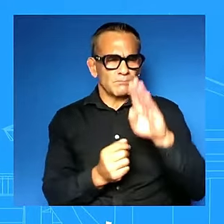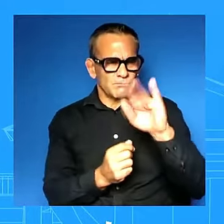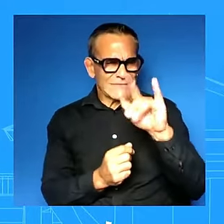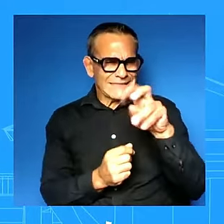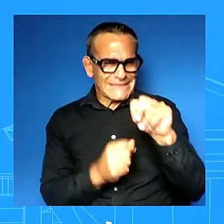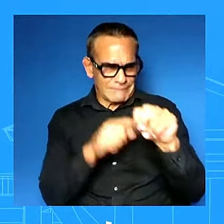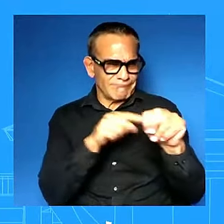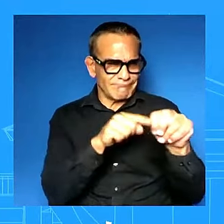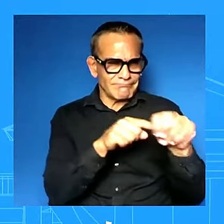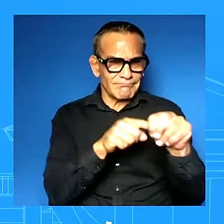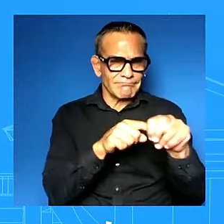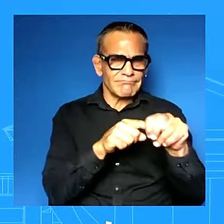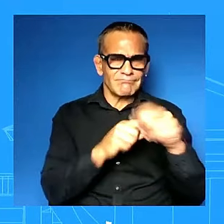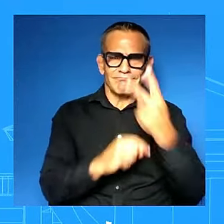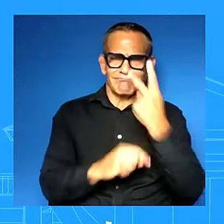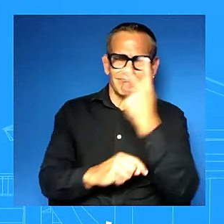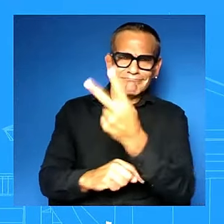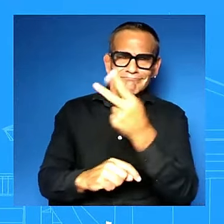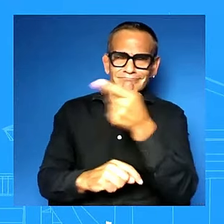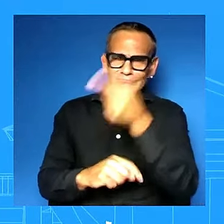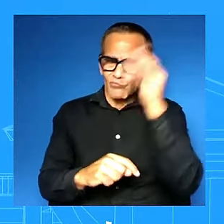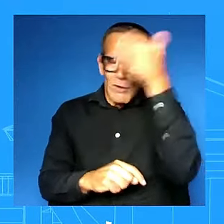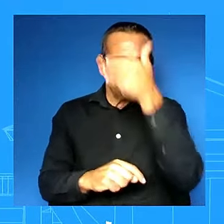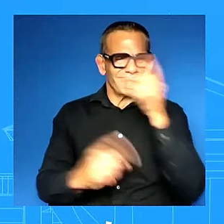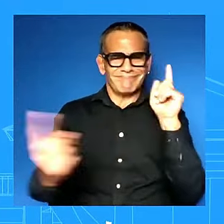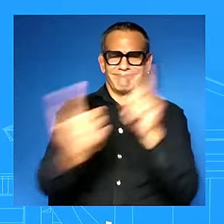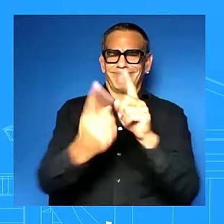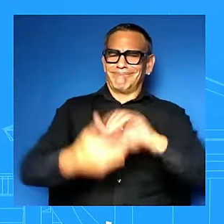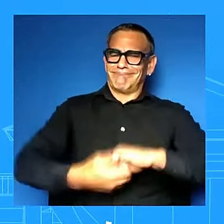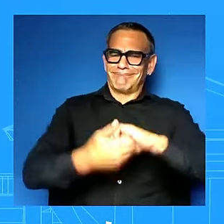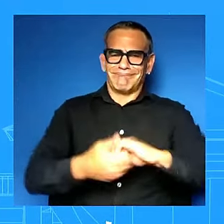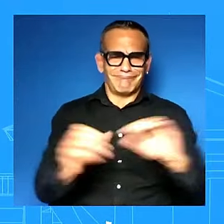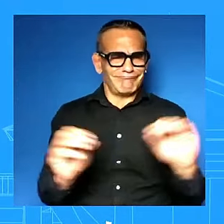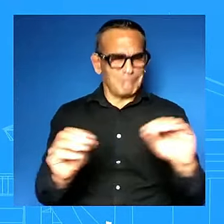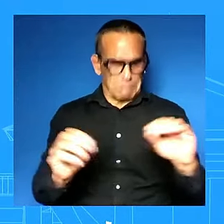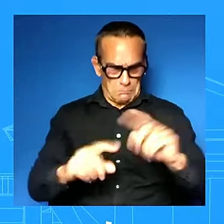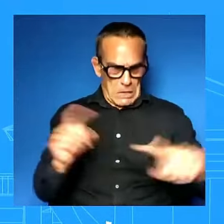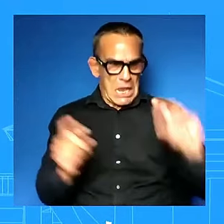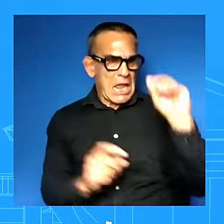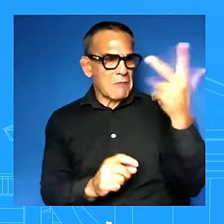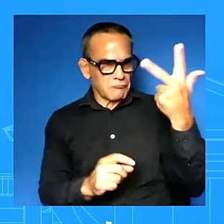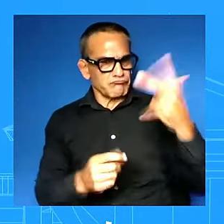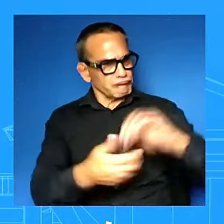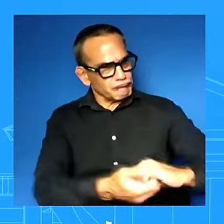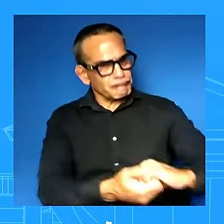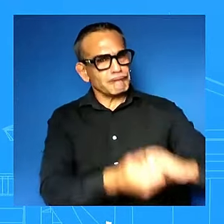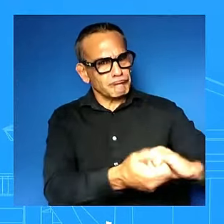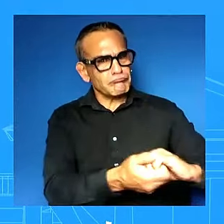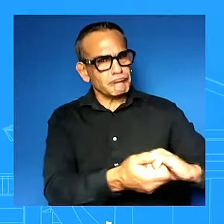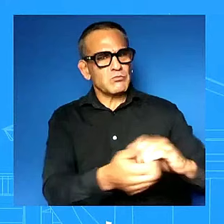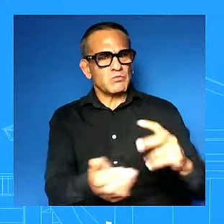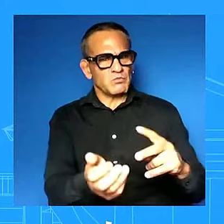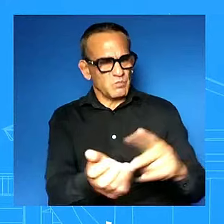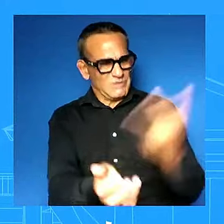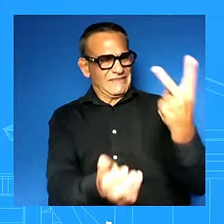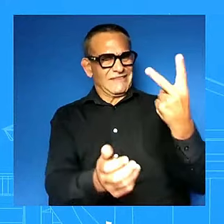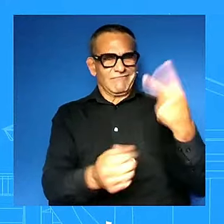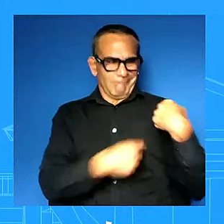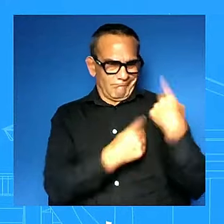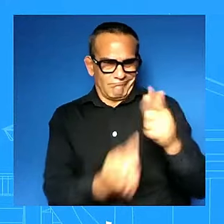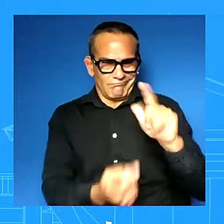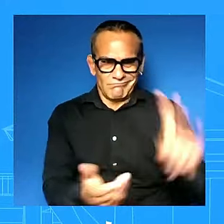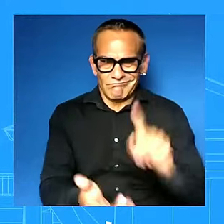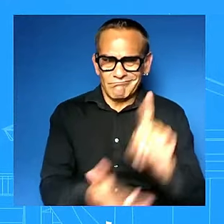with him which vice president harris did twice in the span of 24 hours does he agree with that decision does he believe that she